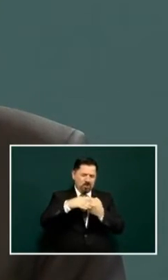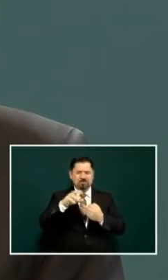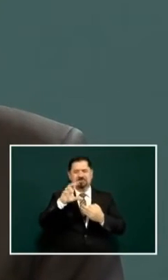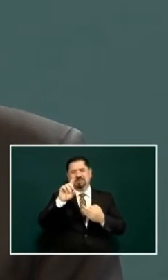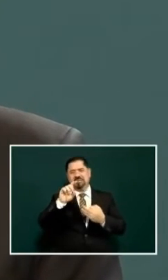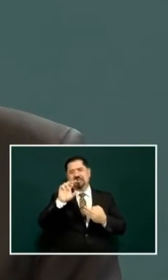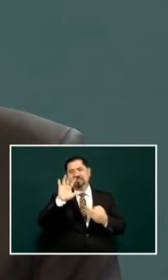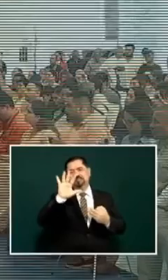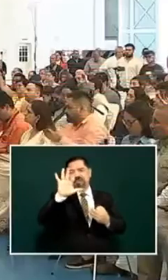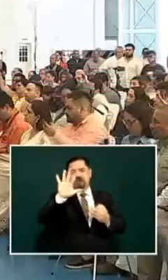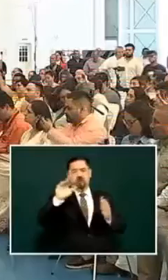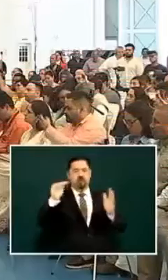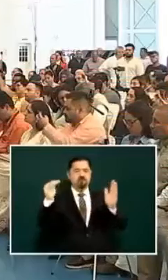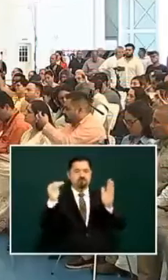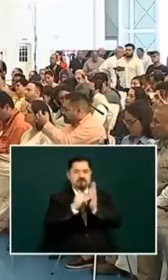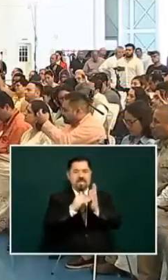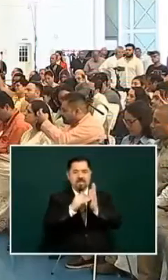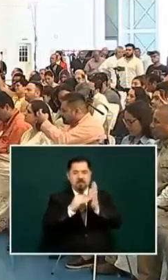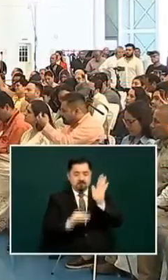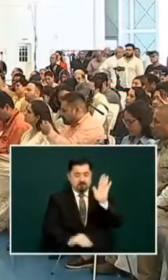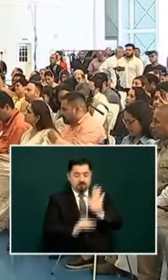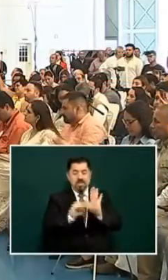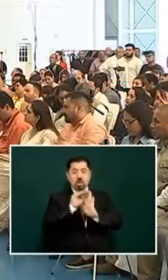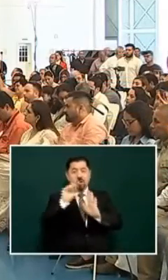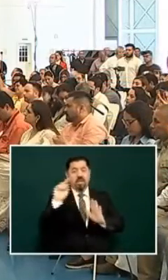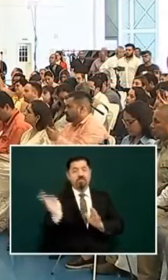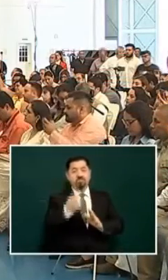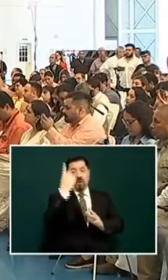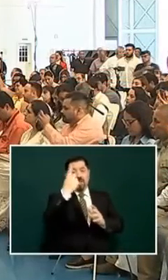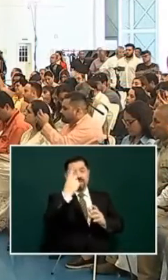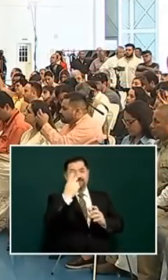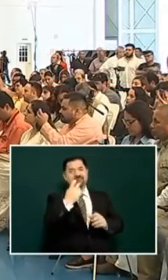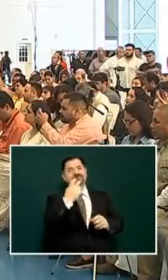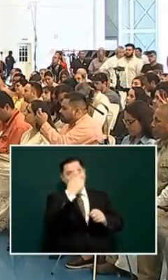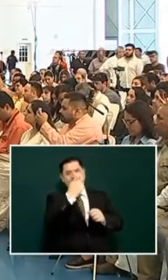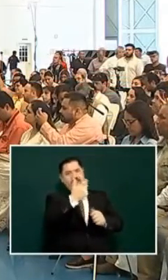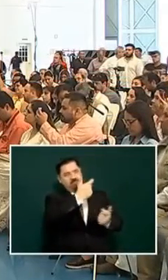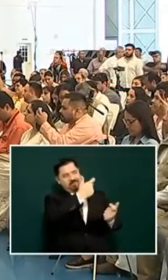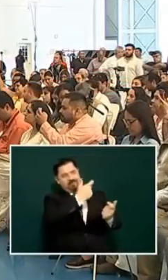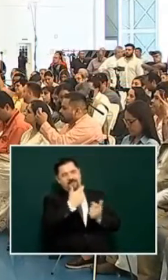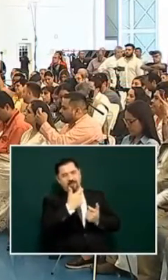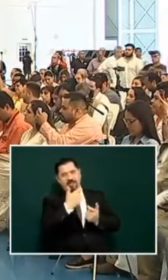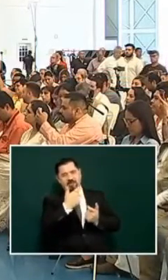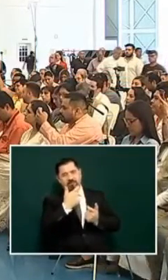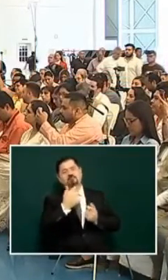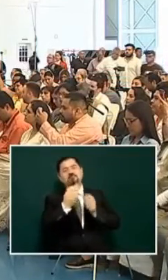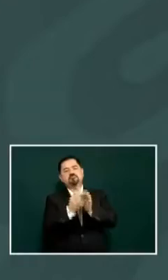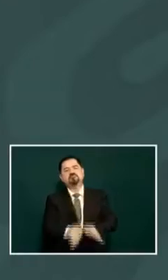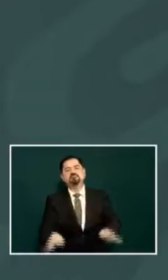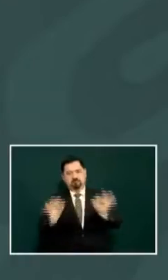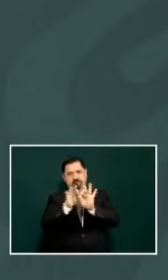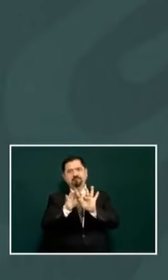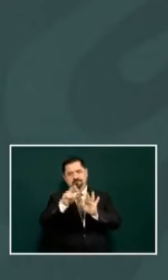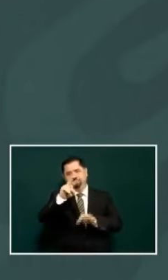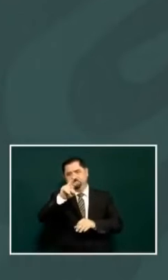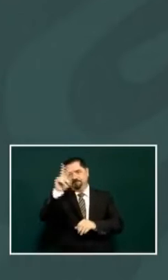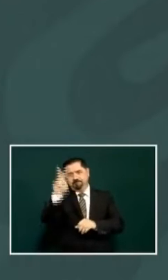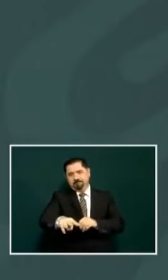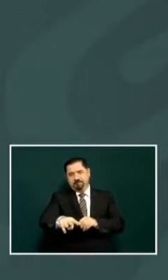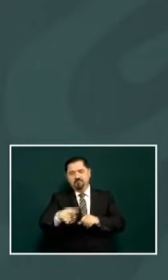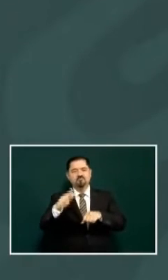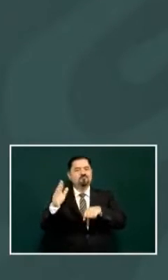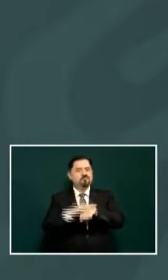I'm sorry dollars of remesas which is remittances which is something that's very important